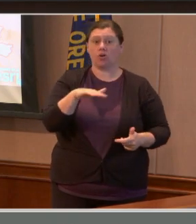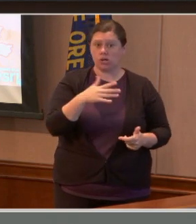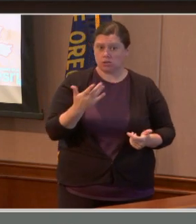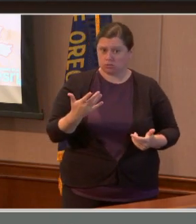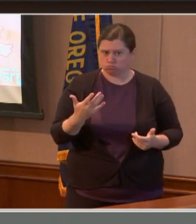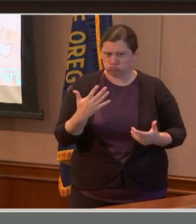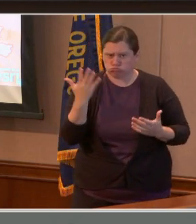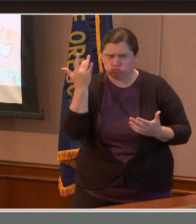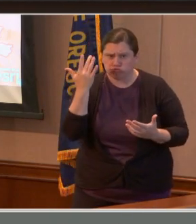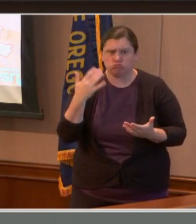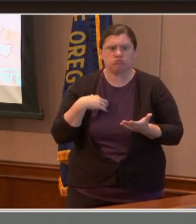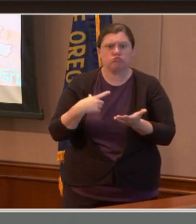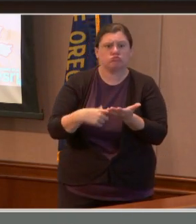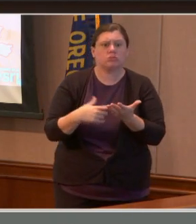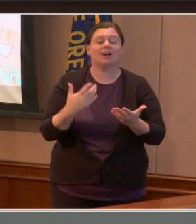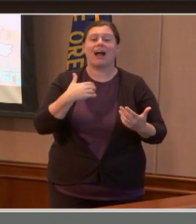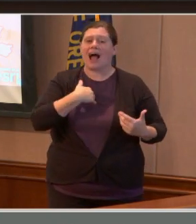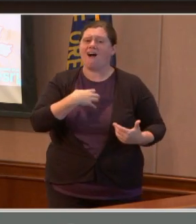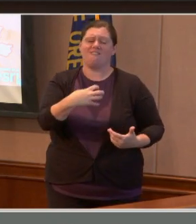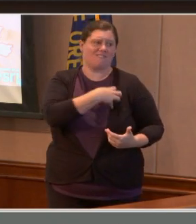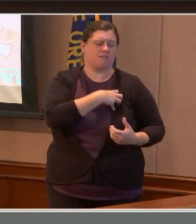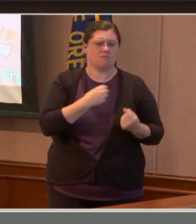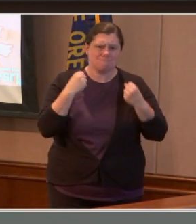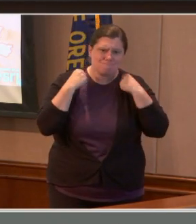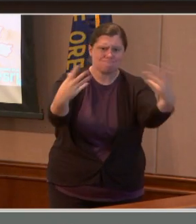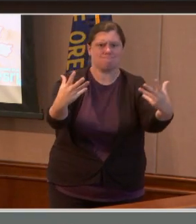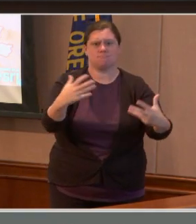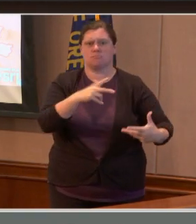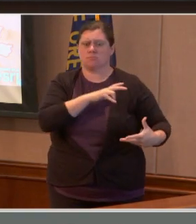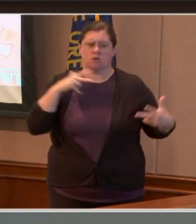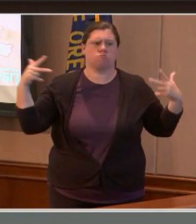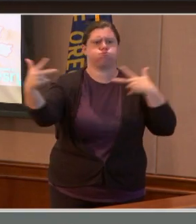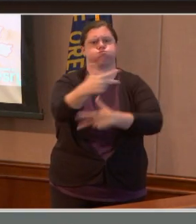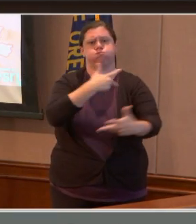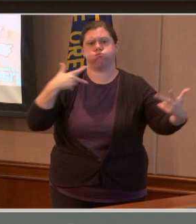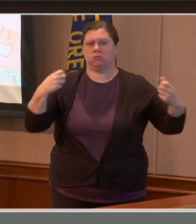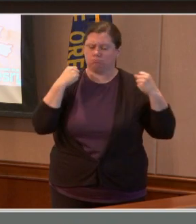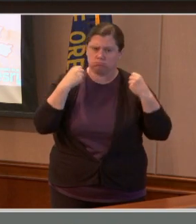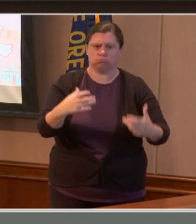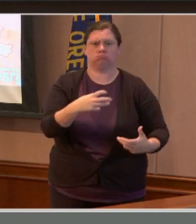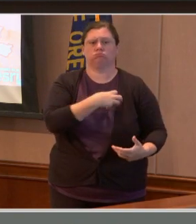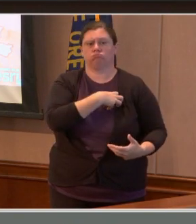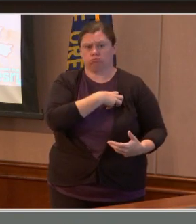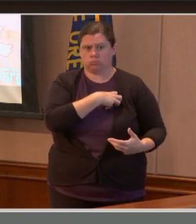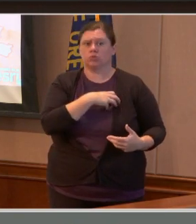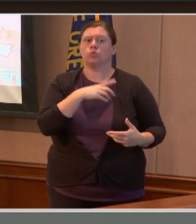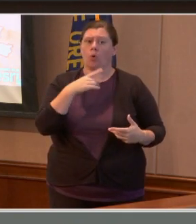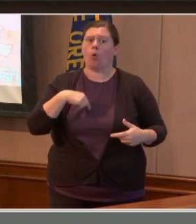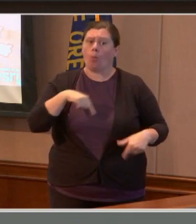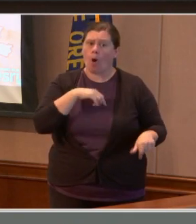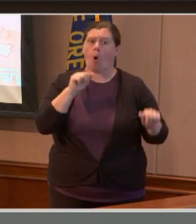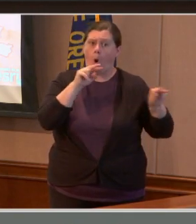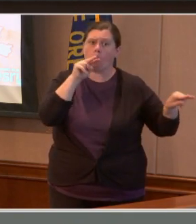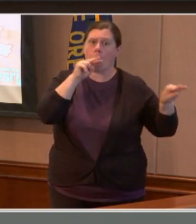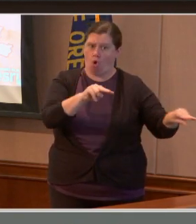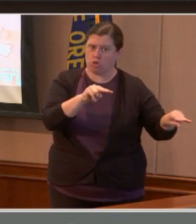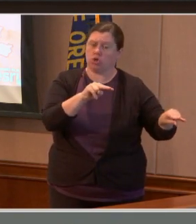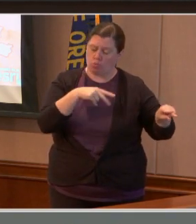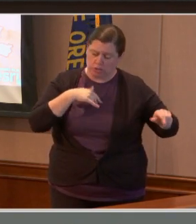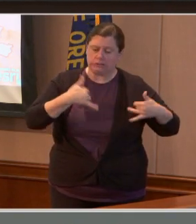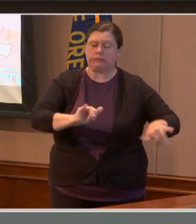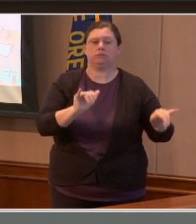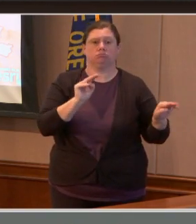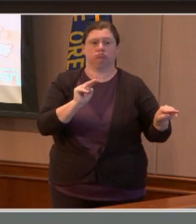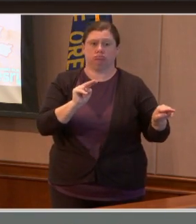heavy patrol staffing levels by our office and other agencies that are stepping up to help us. I want to give you an update on some of the arrests